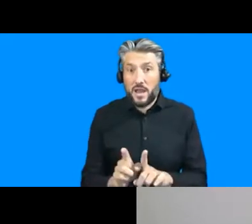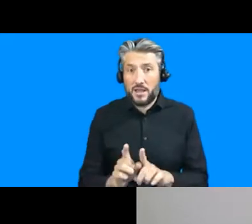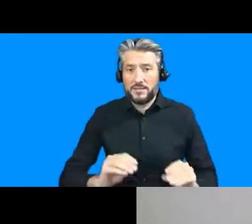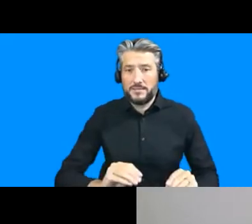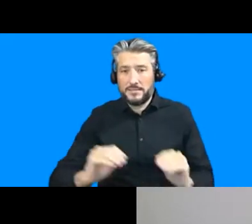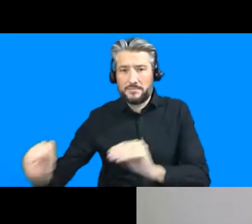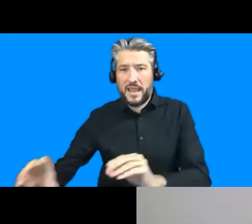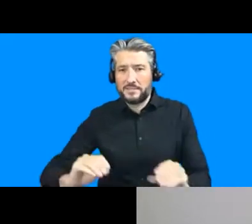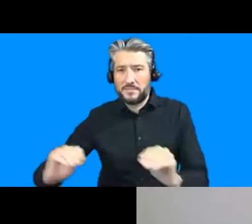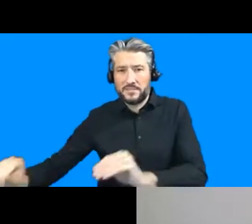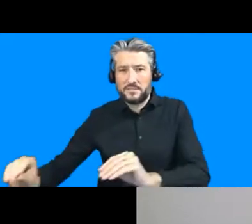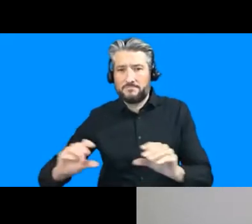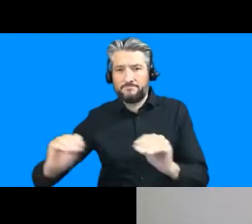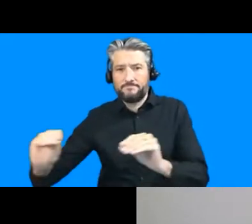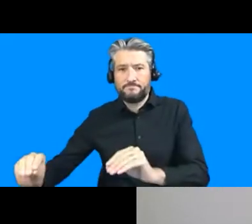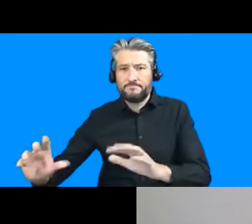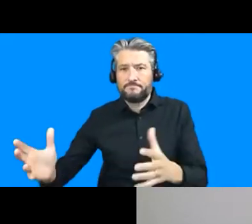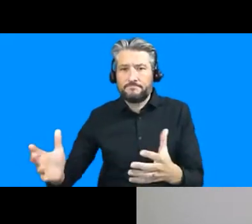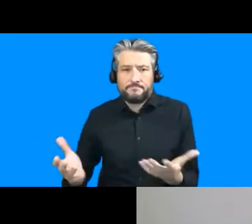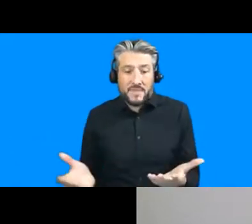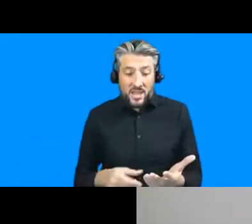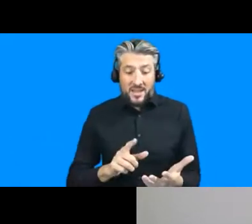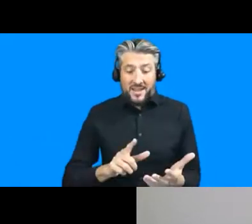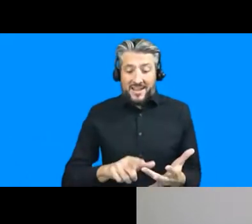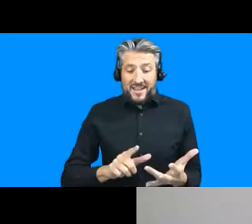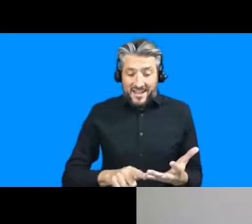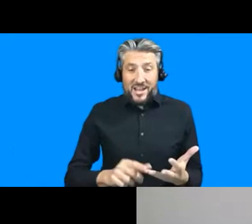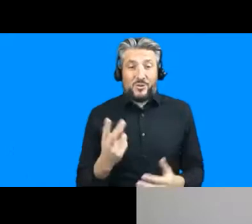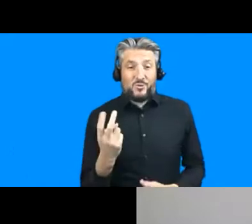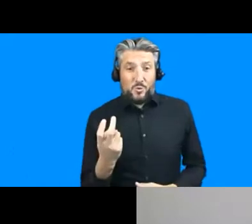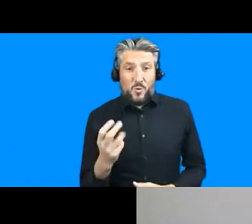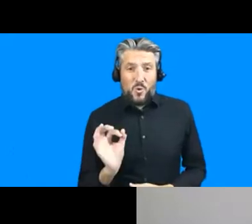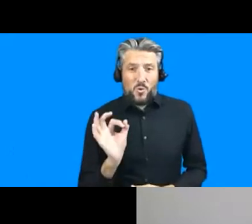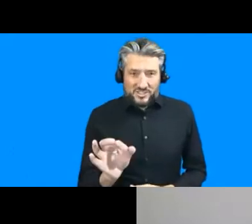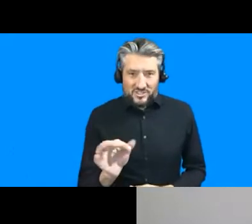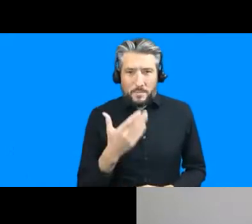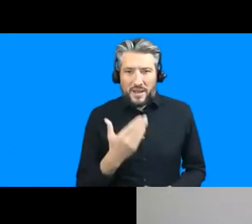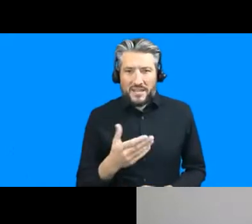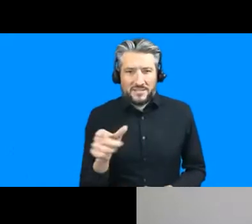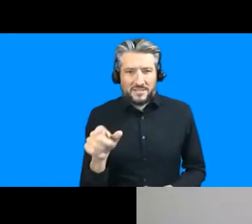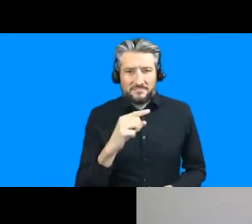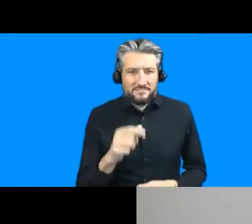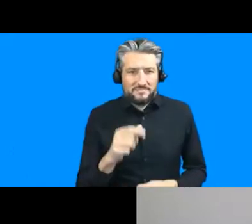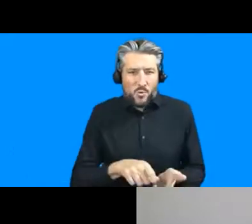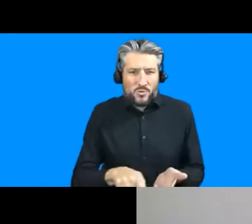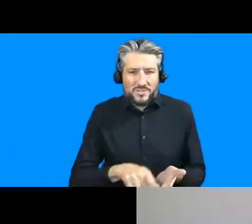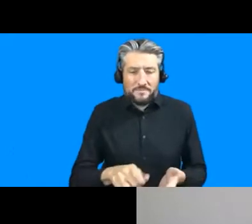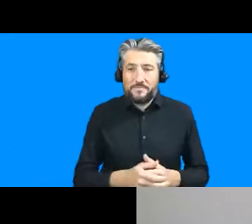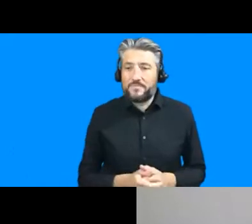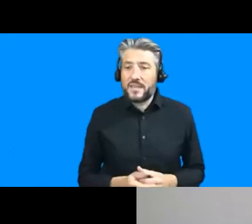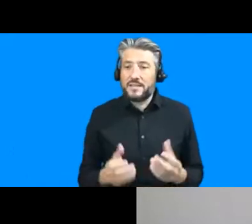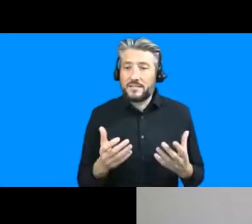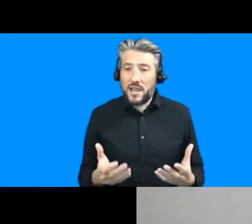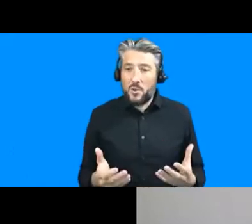and then two more if you can make some notes um the next is from amna sawa who